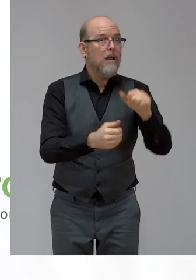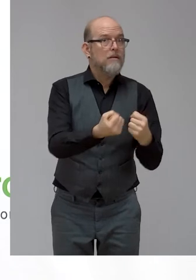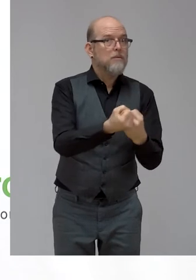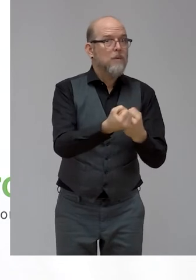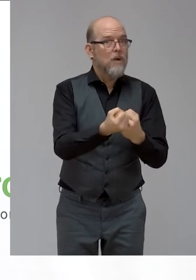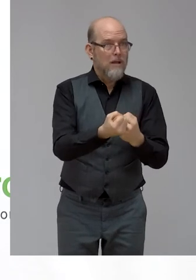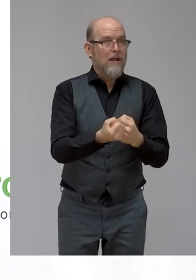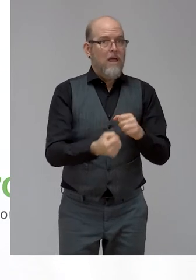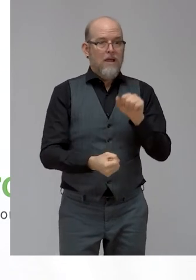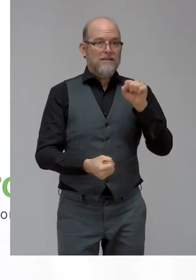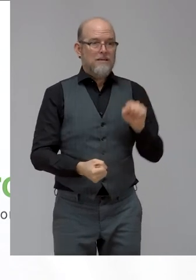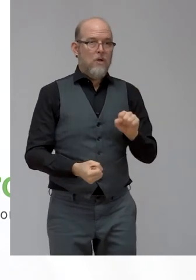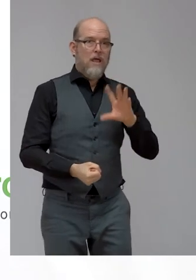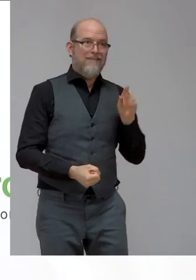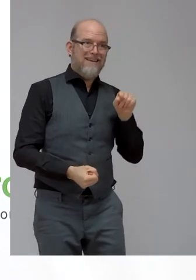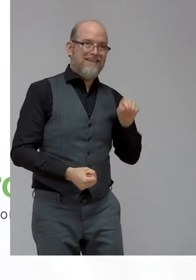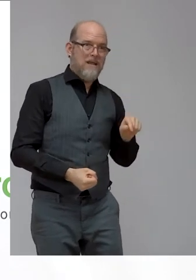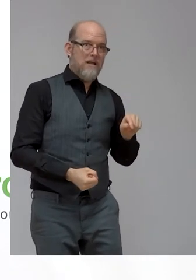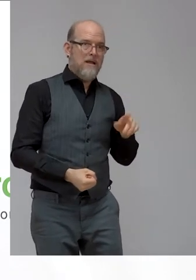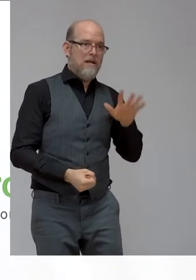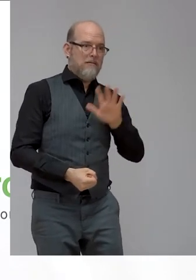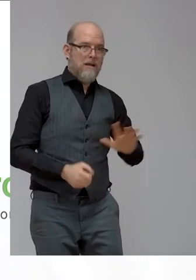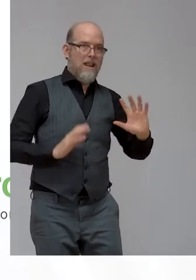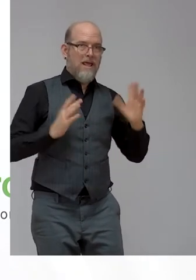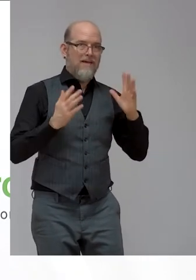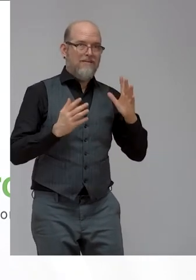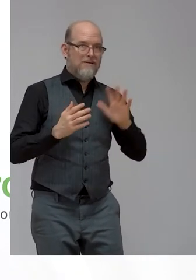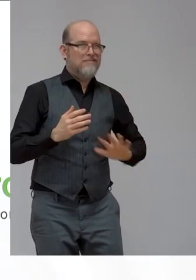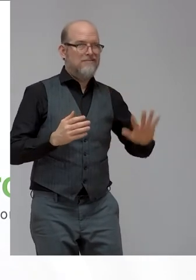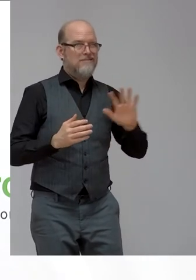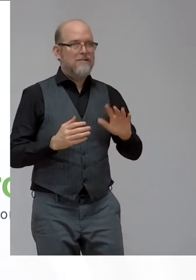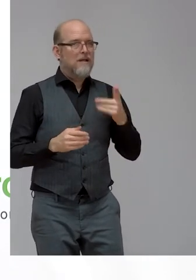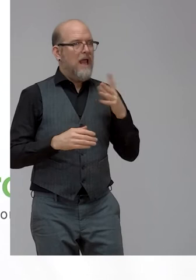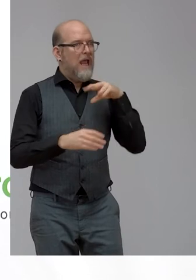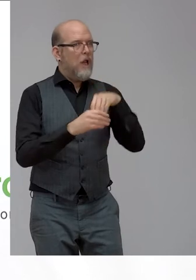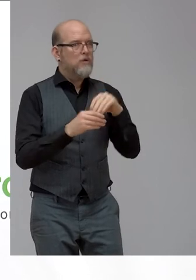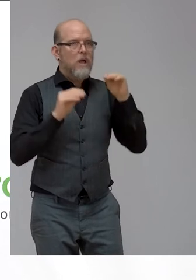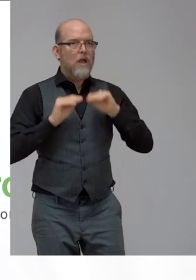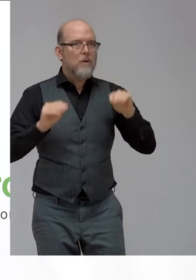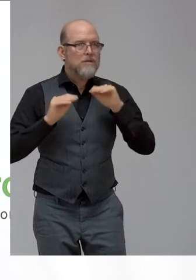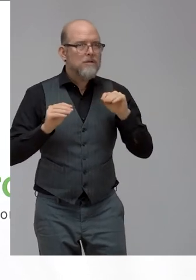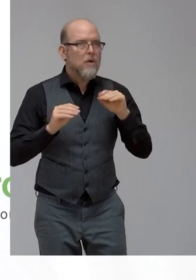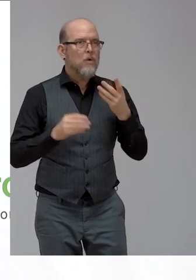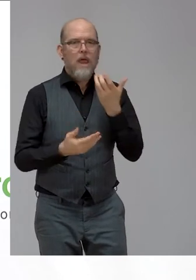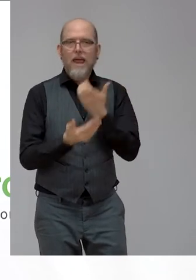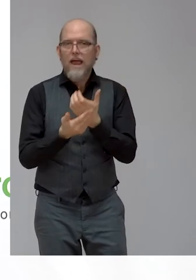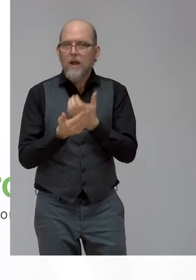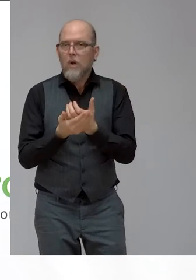programs in inclusive education, economic empowerment and disability inclusion in